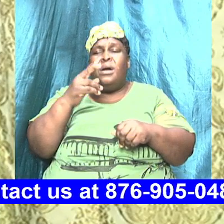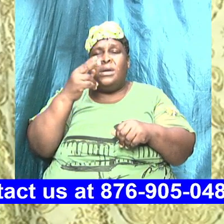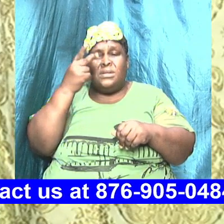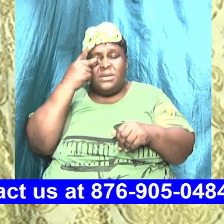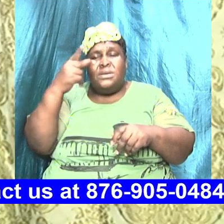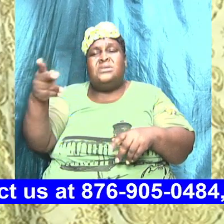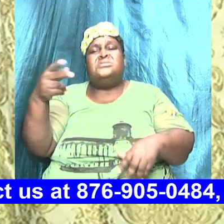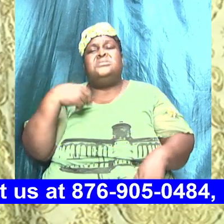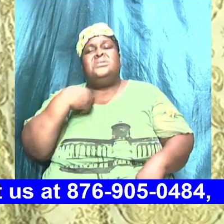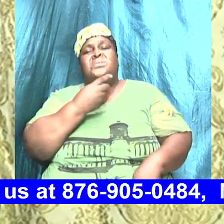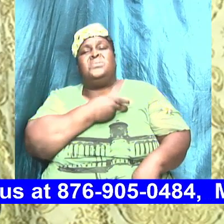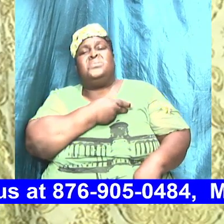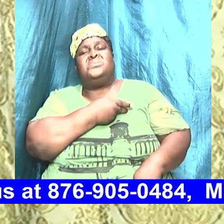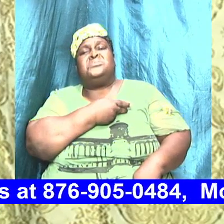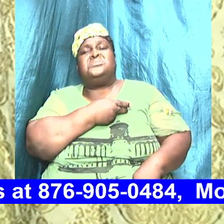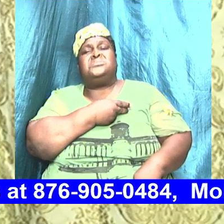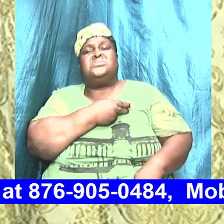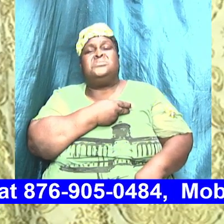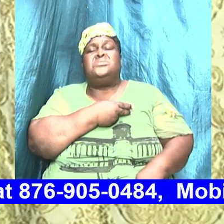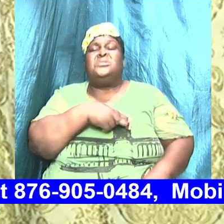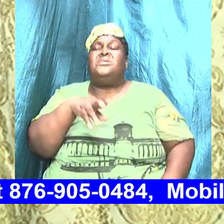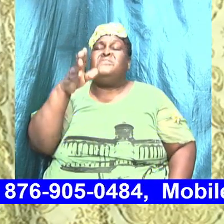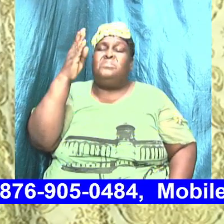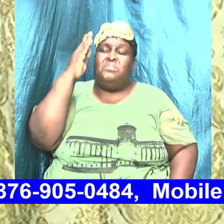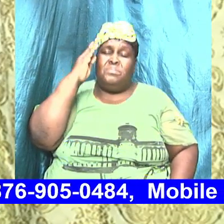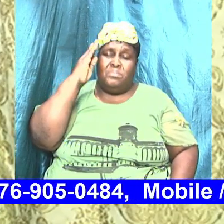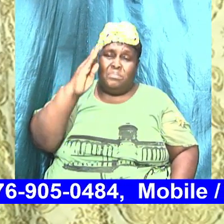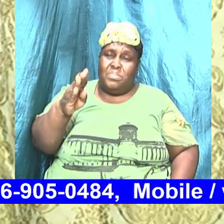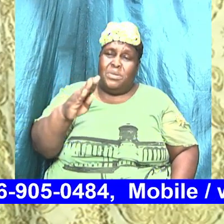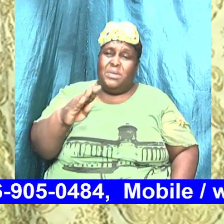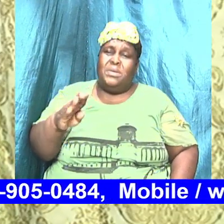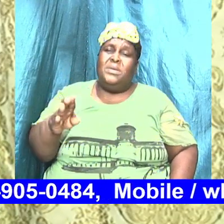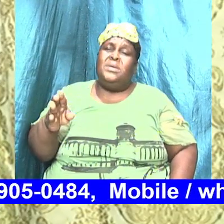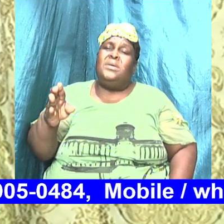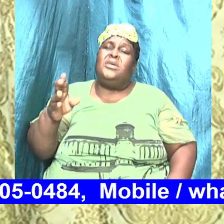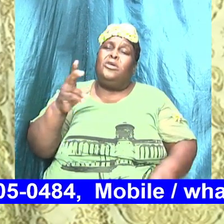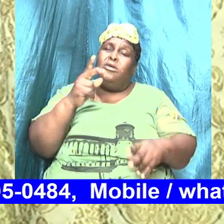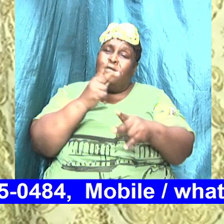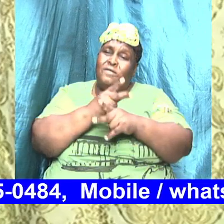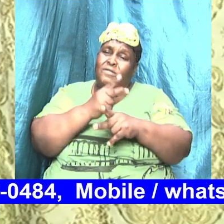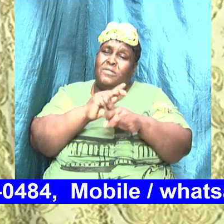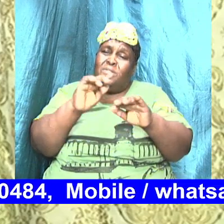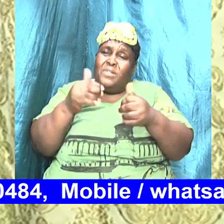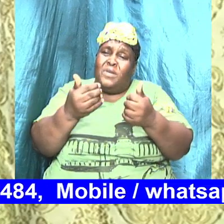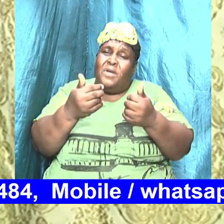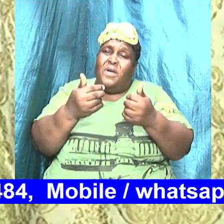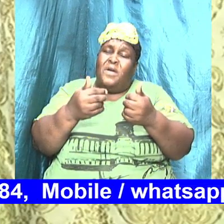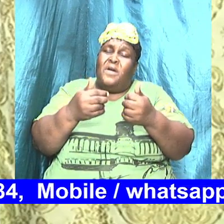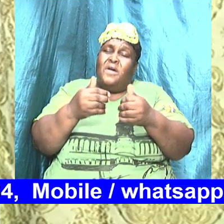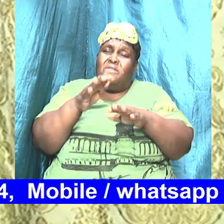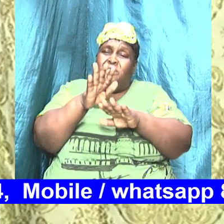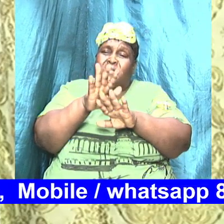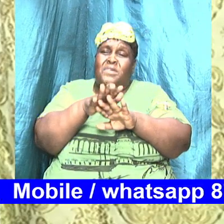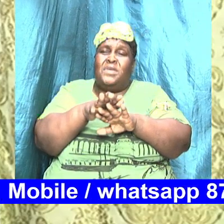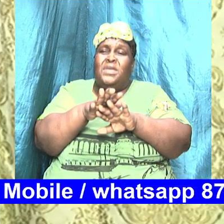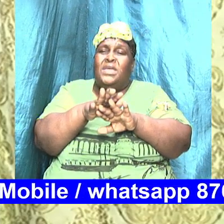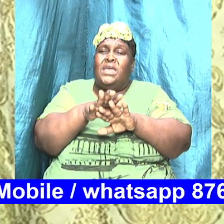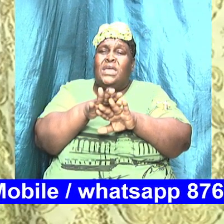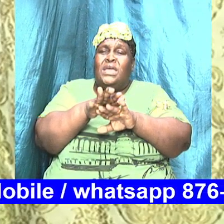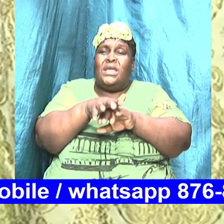Amen So Be We Of The Leave Of The Pharisees And The Sadducees